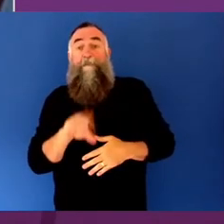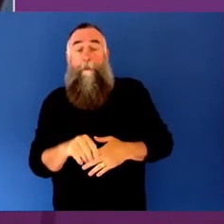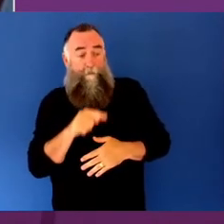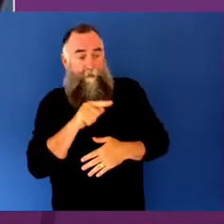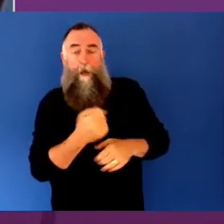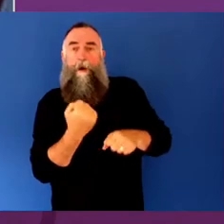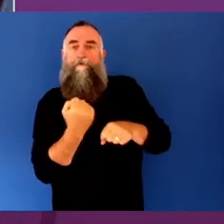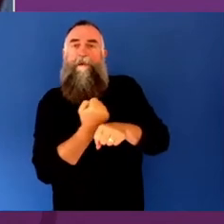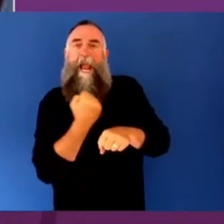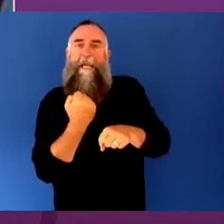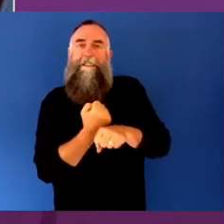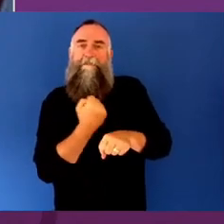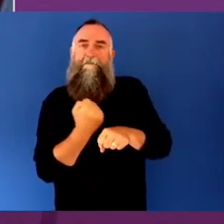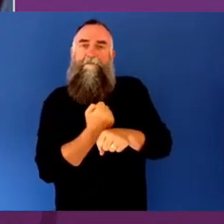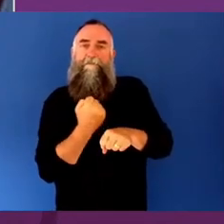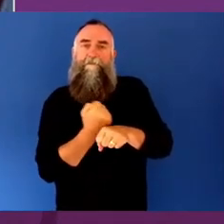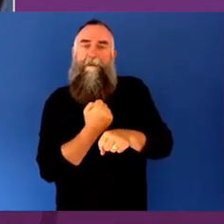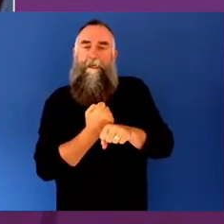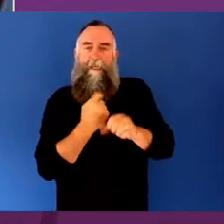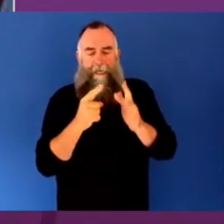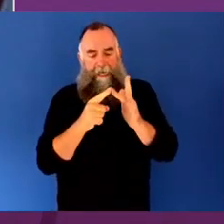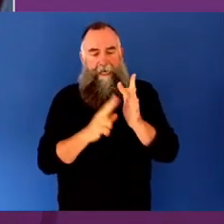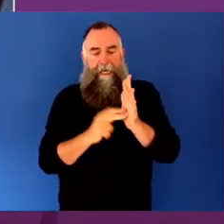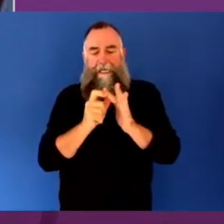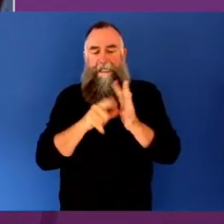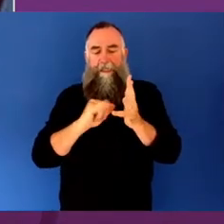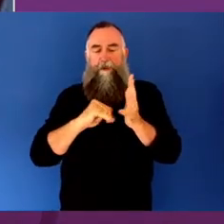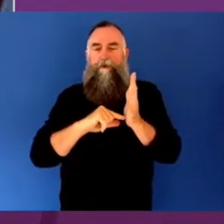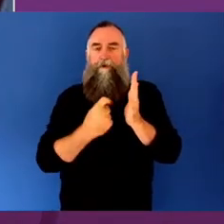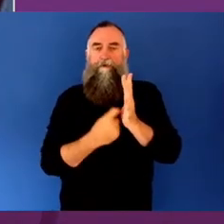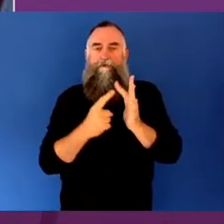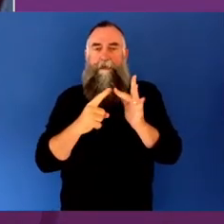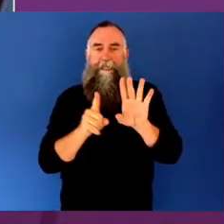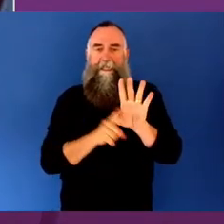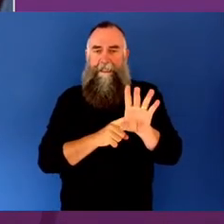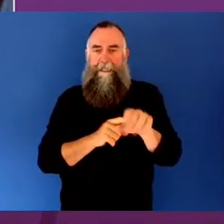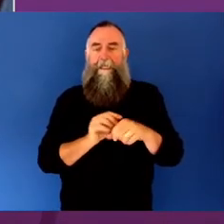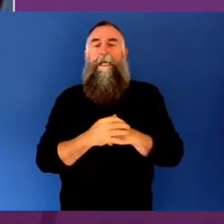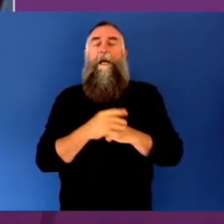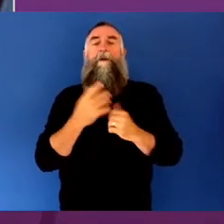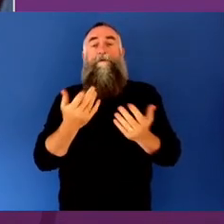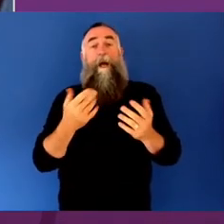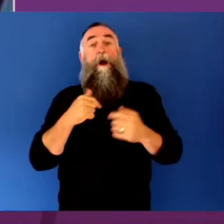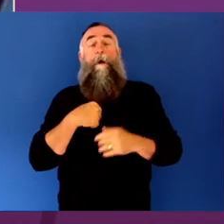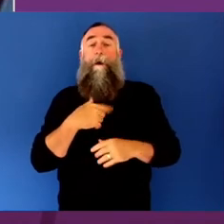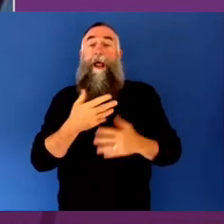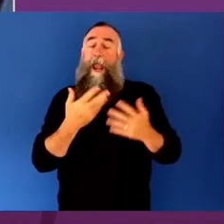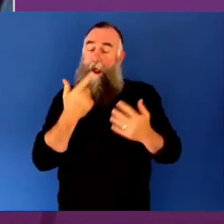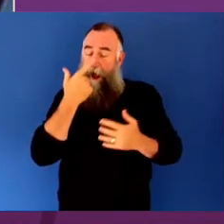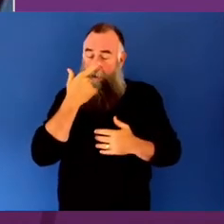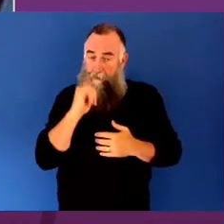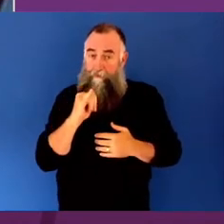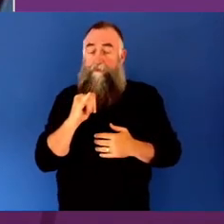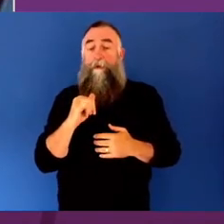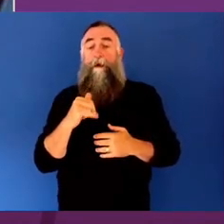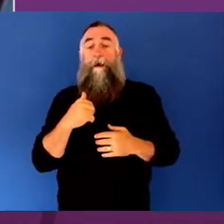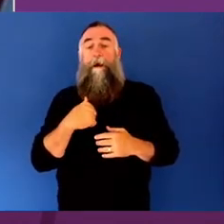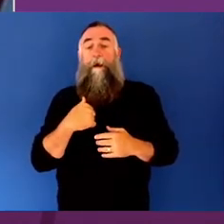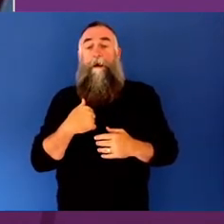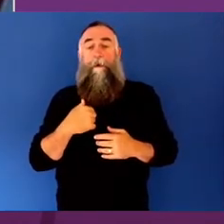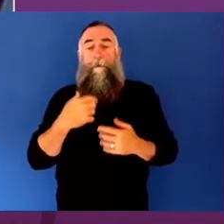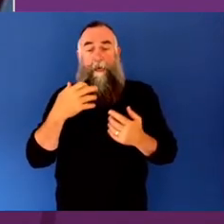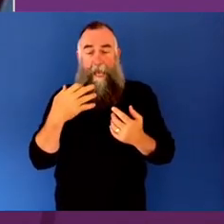become the very foundations of who we are. However, they're blocked by hormones of survival